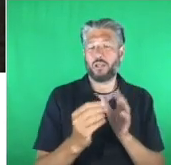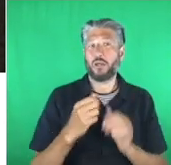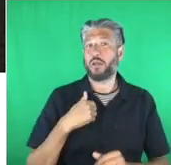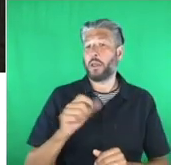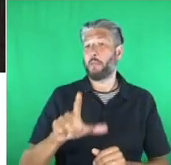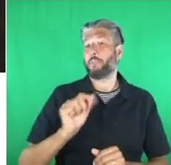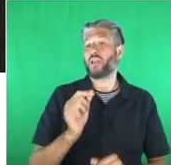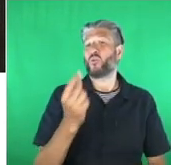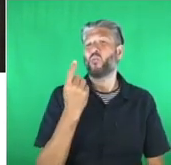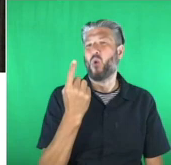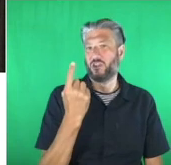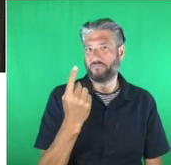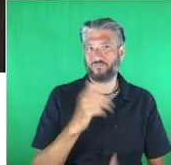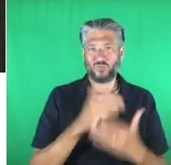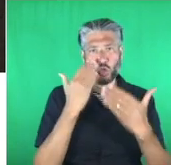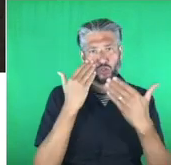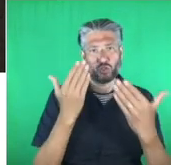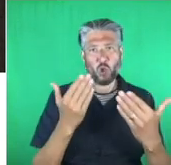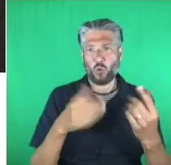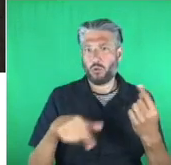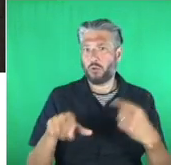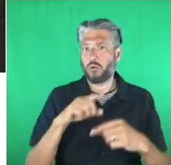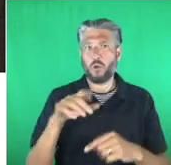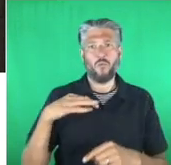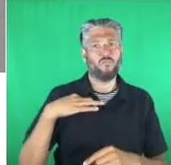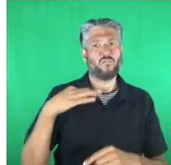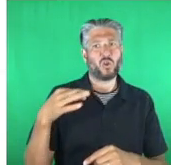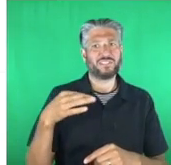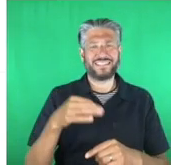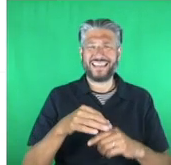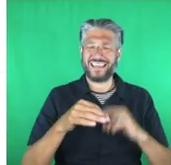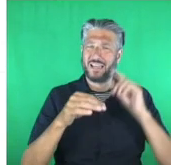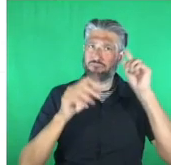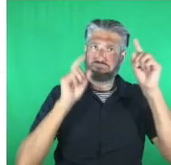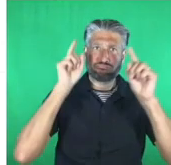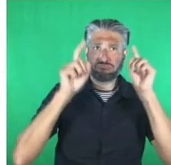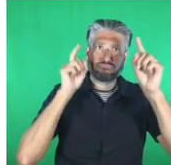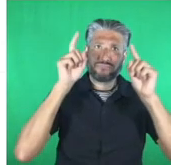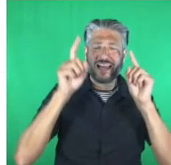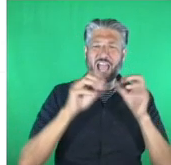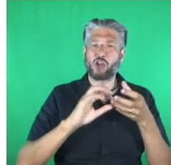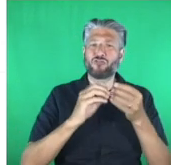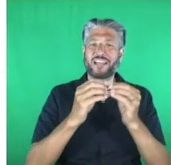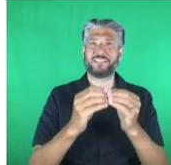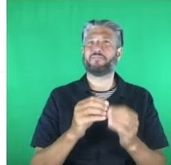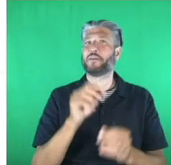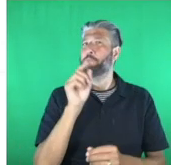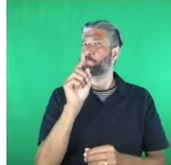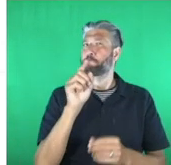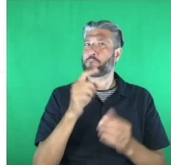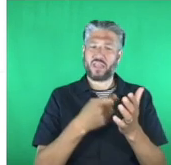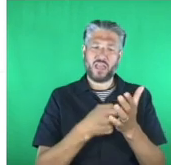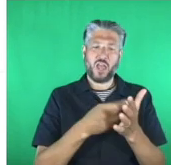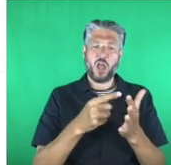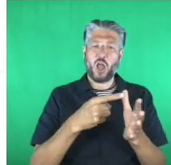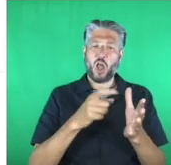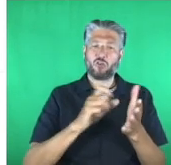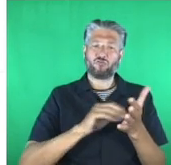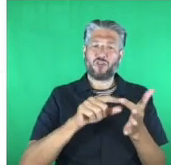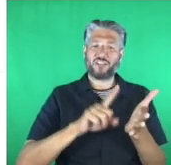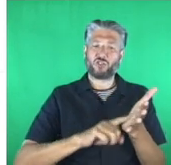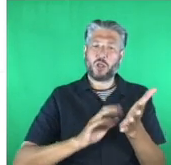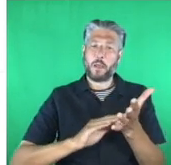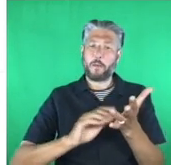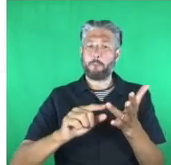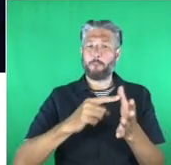the creativity that some of our volunteers really show. Rachel Mote won the award in 2015. She works with people with profound learning